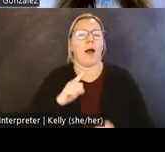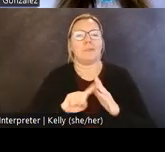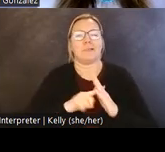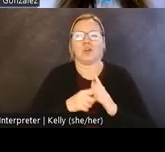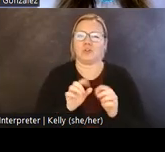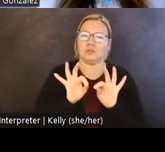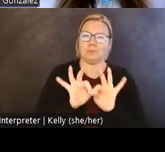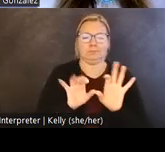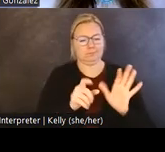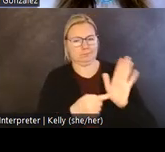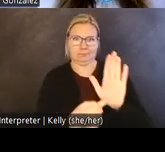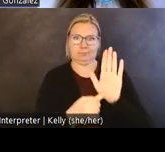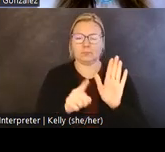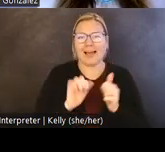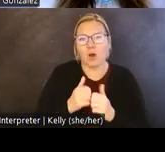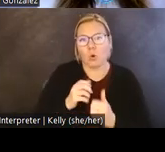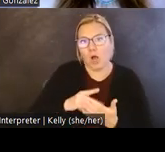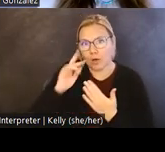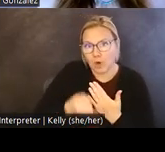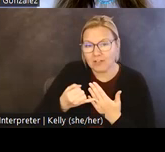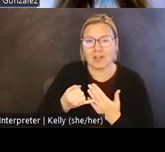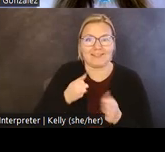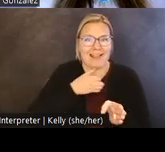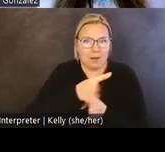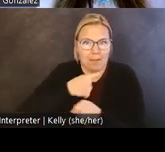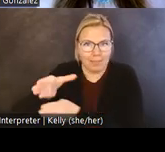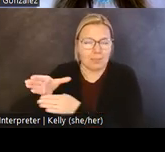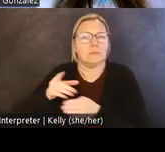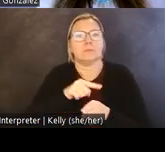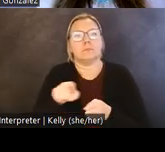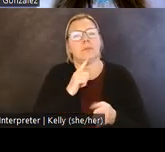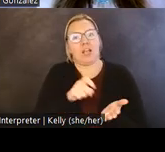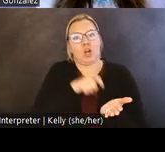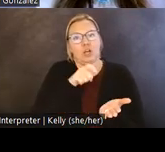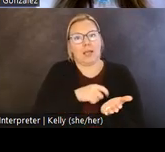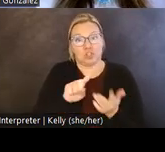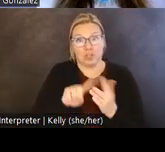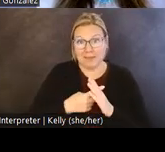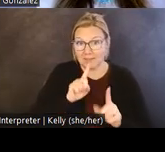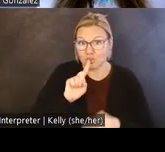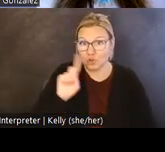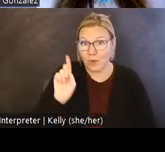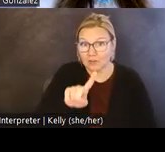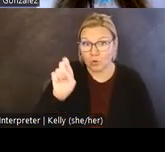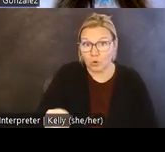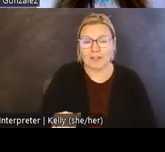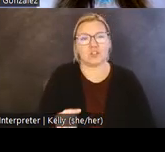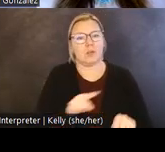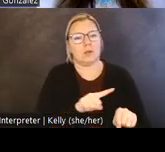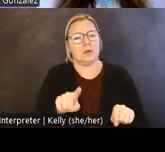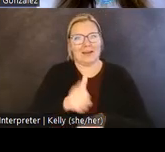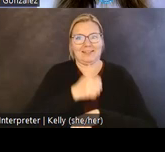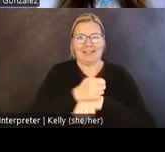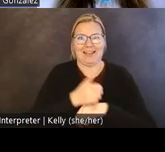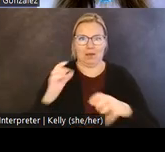how our project, Field Methods in Indigenous Archaeology, begins to answer this question by unsettling the colonial relations